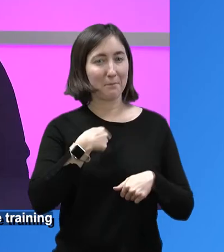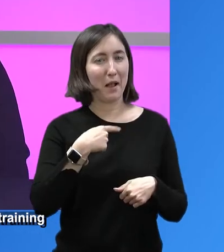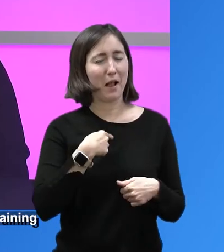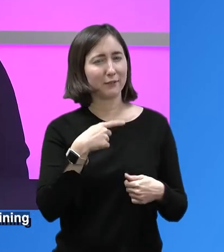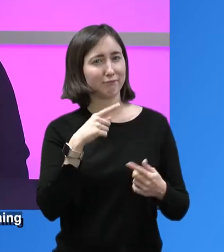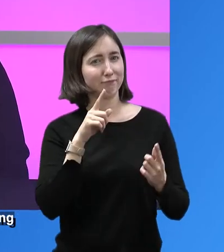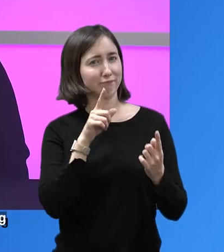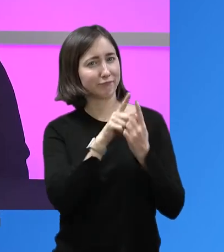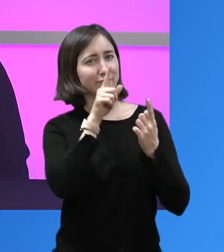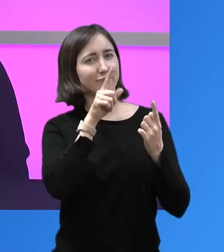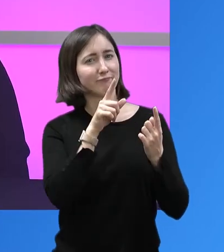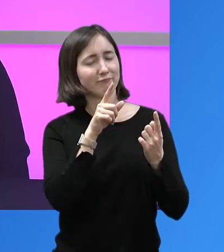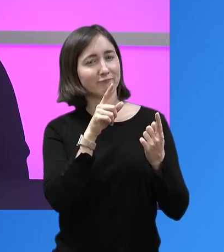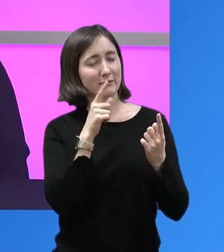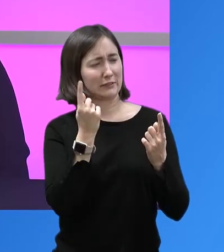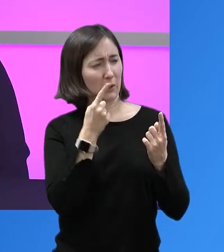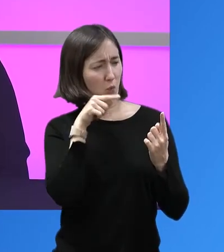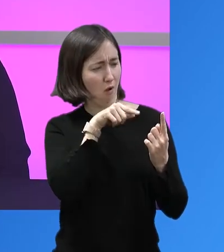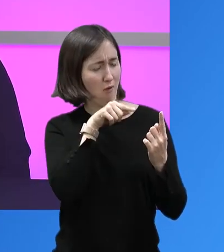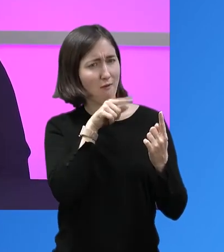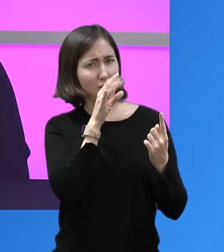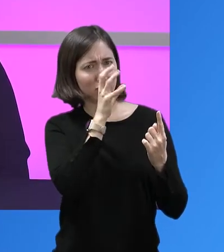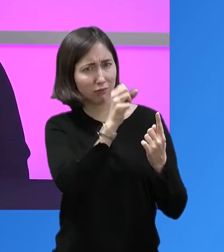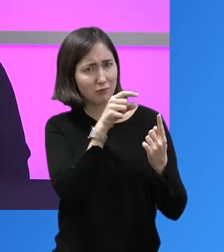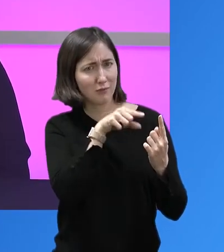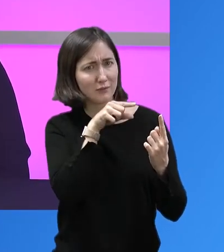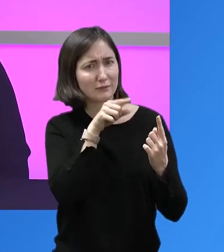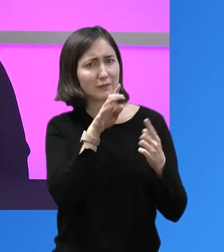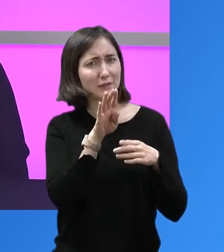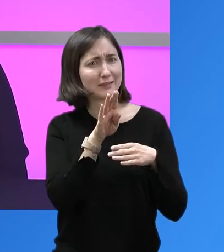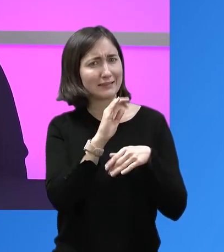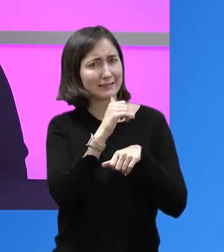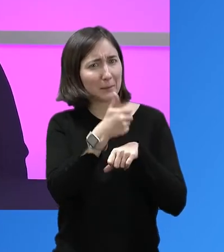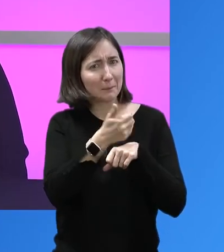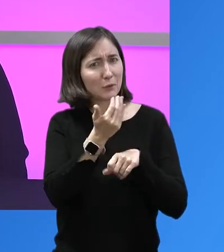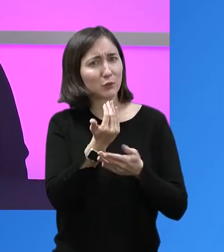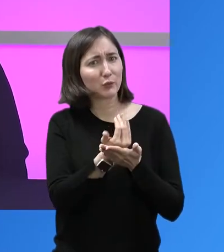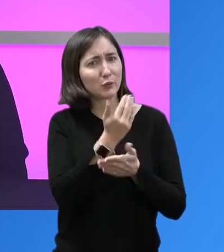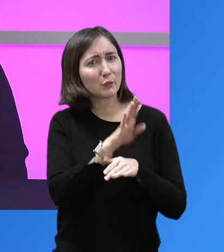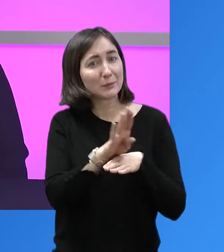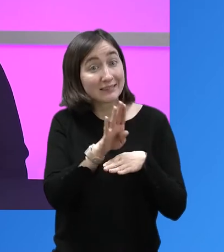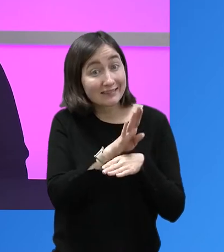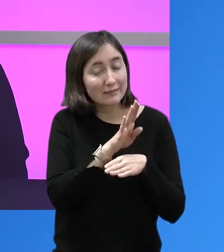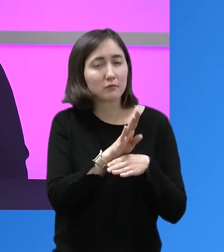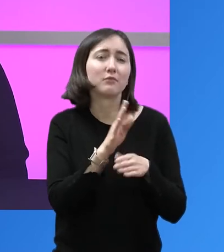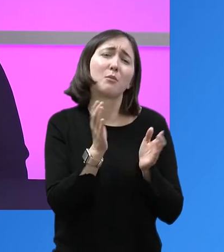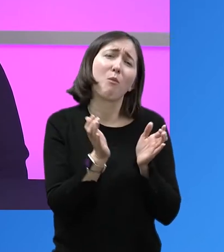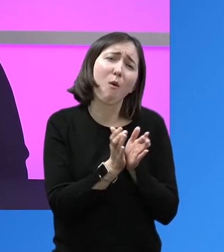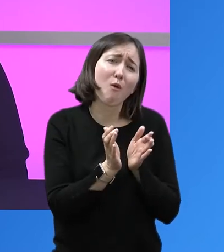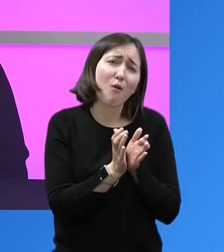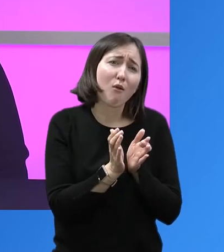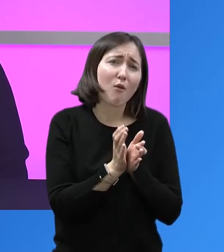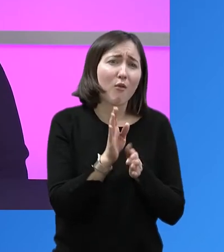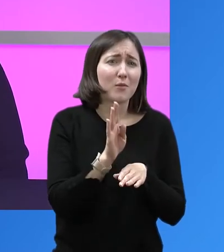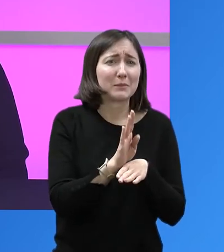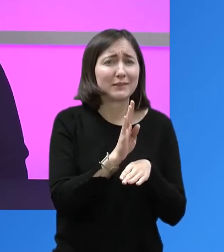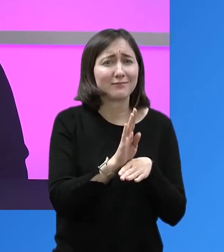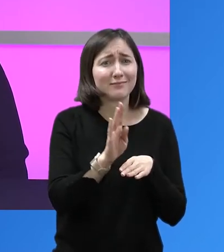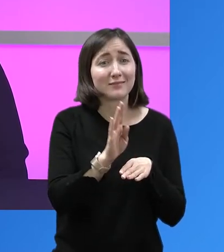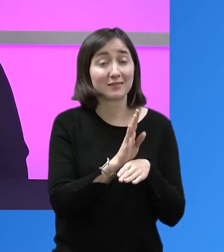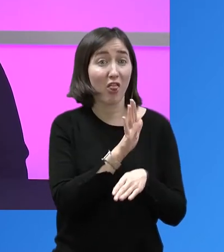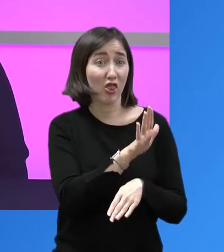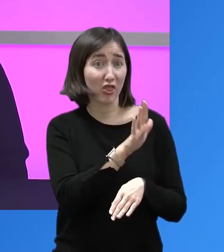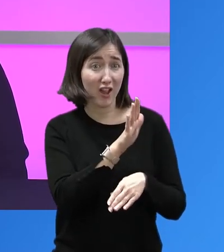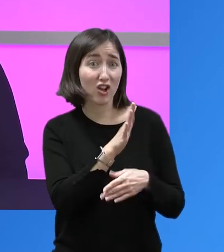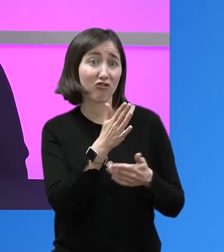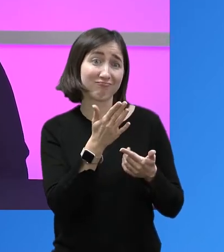an entrepreneur and really paid attention to that was a really small business that was